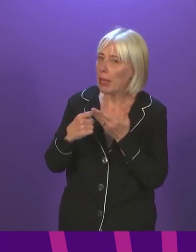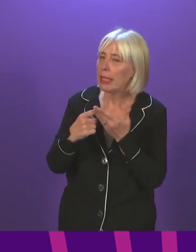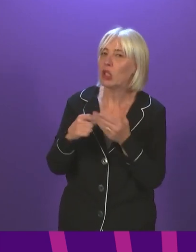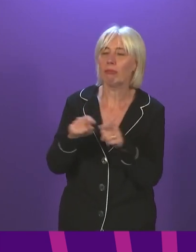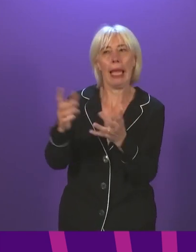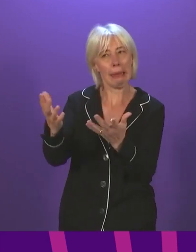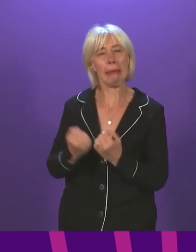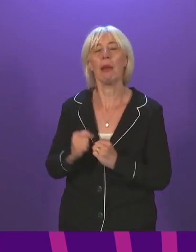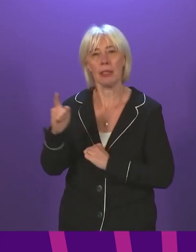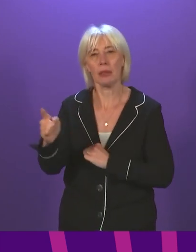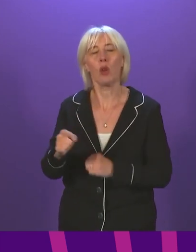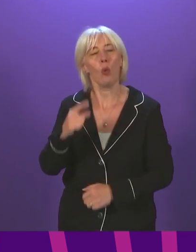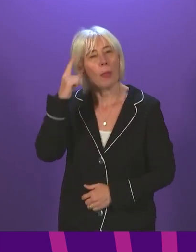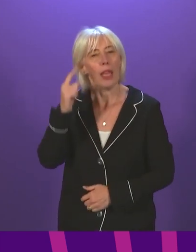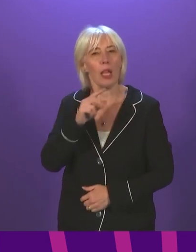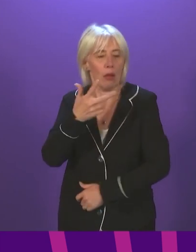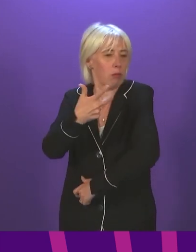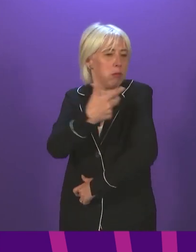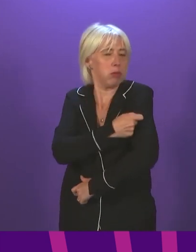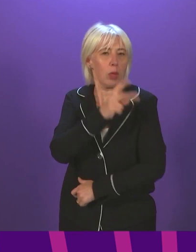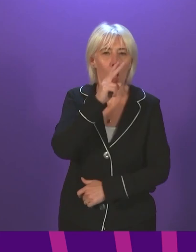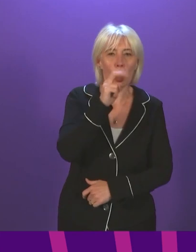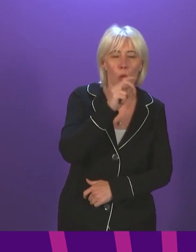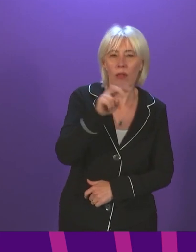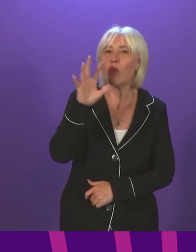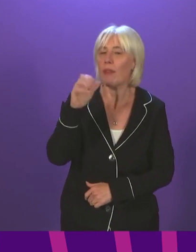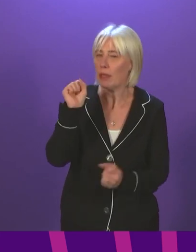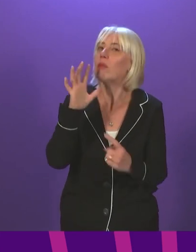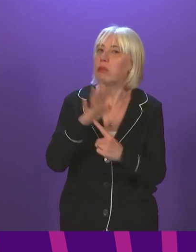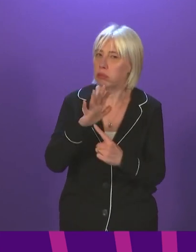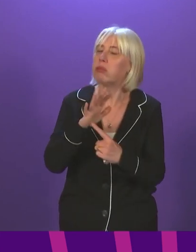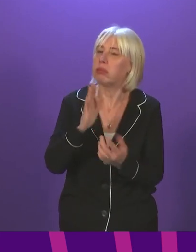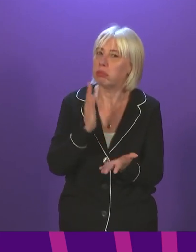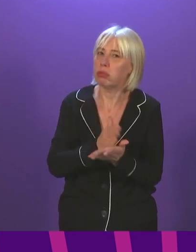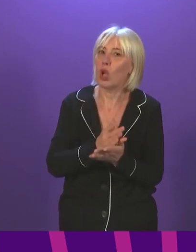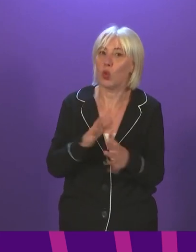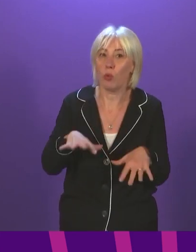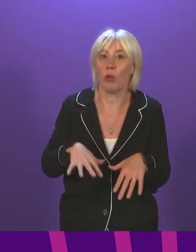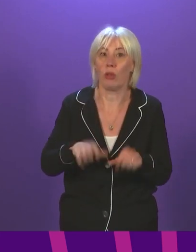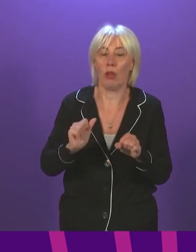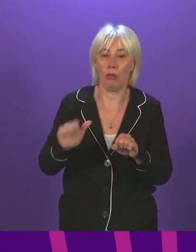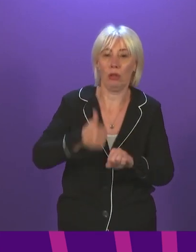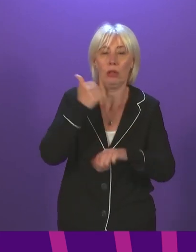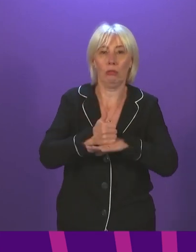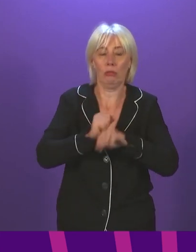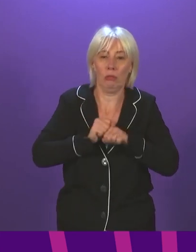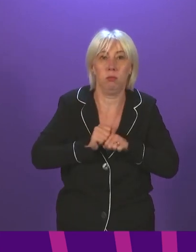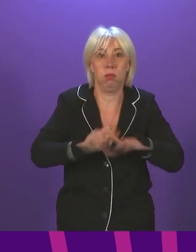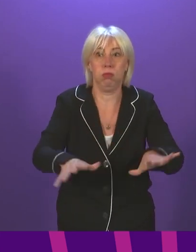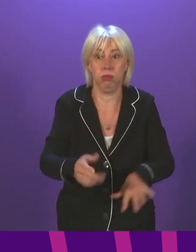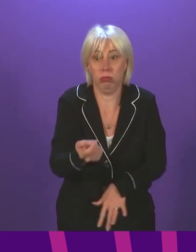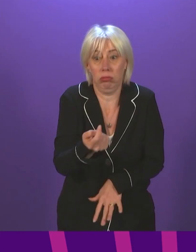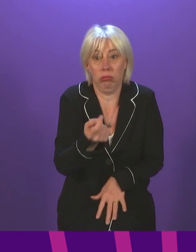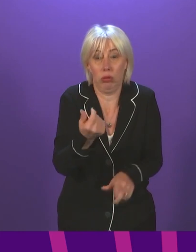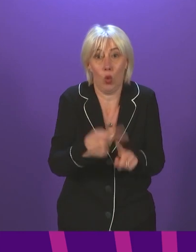We believe that vaccination of 12 to 15-year-olds is important and we will therefore move to implement the advice as quickly as possible.